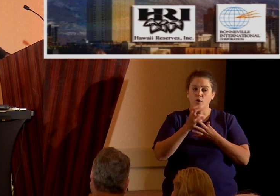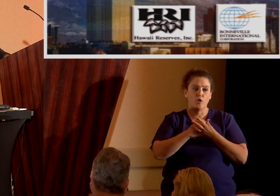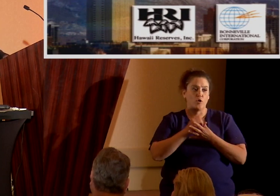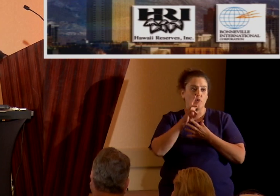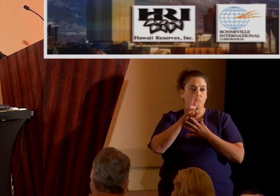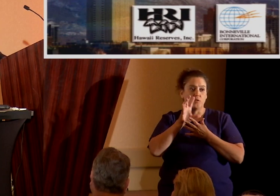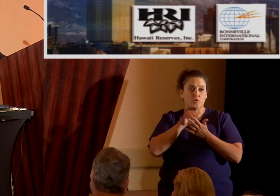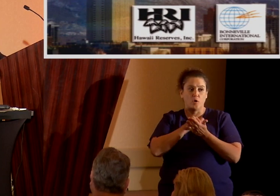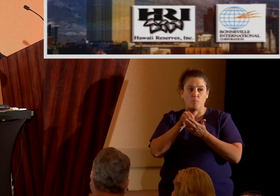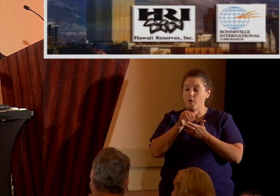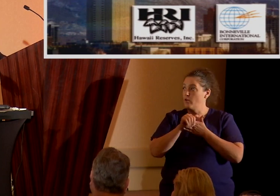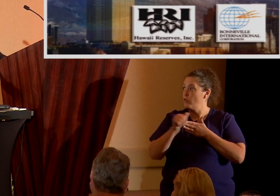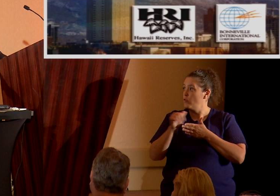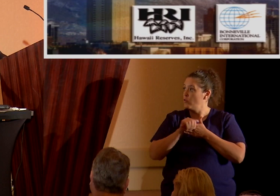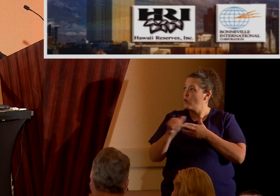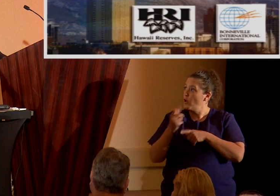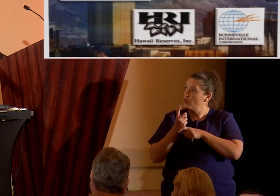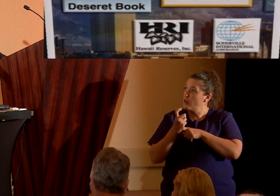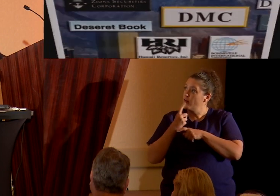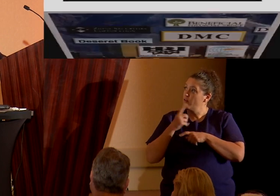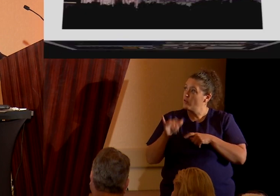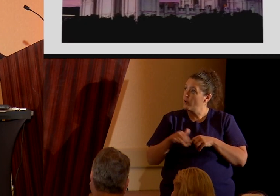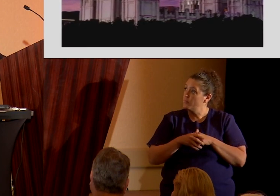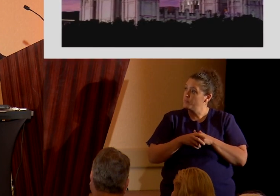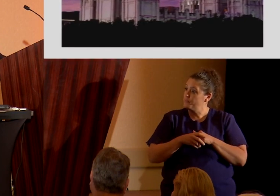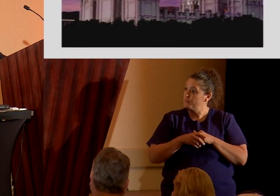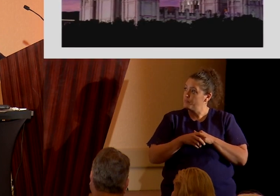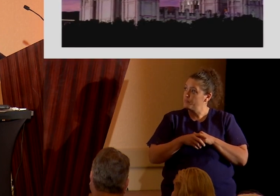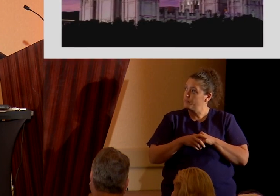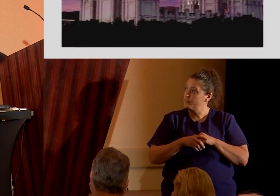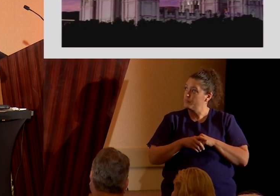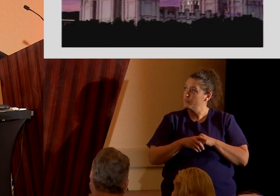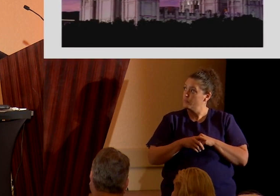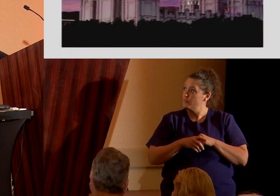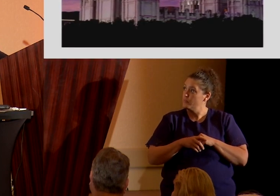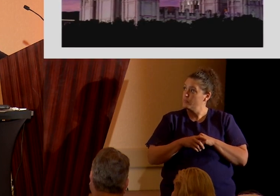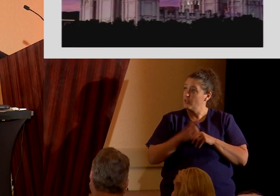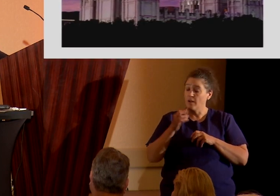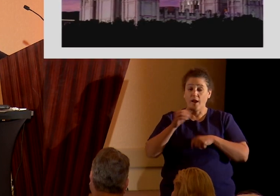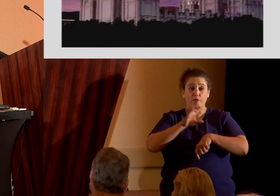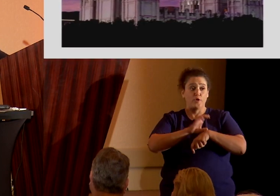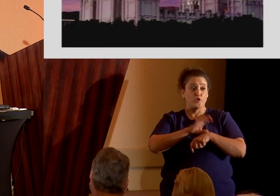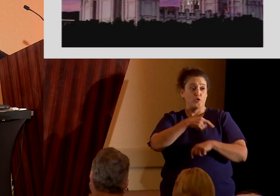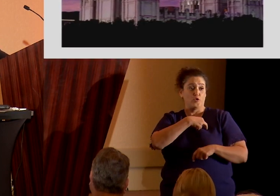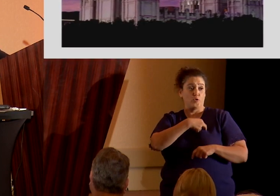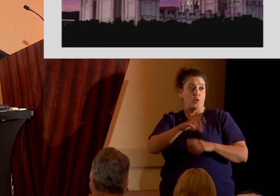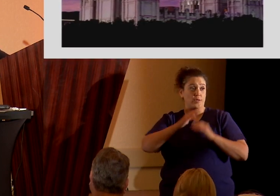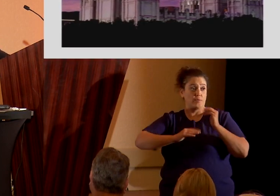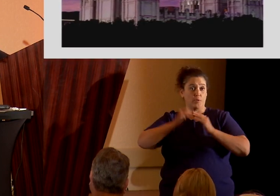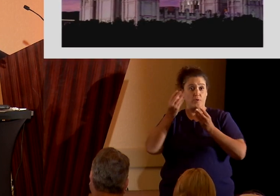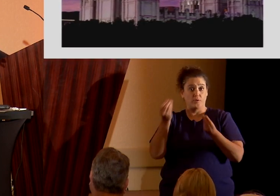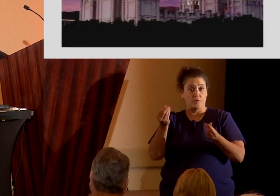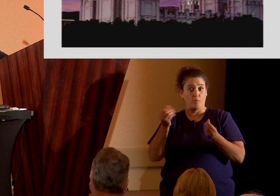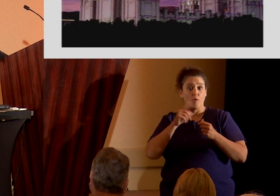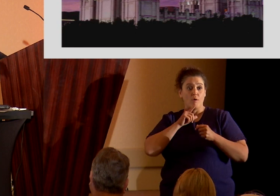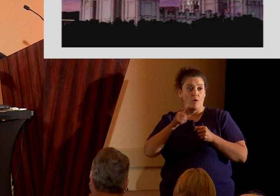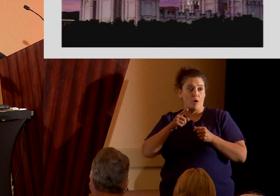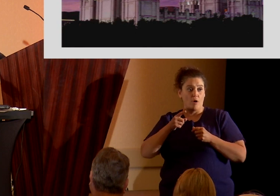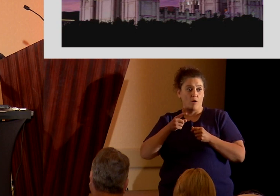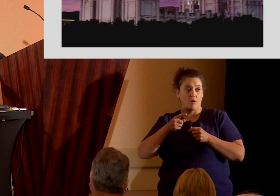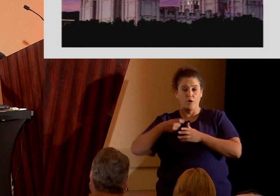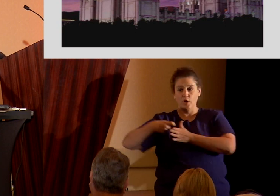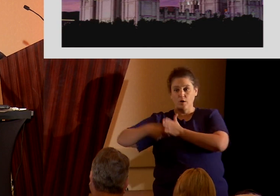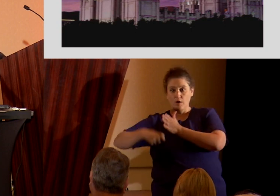600 million dollars at least annually through that. And finally, the church's religious buildings or property are considered expenses, not